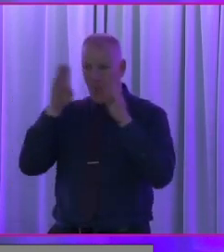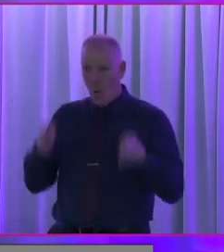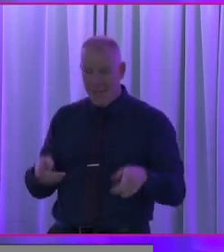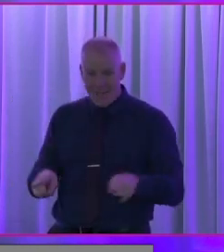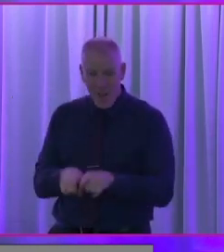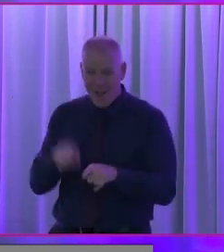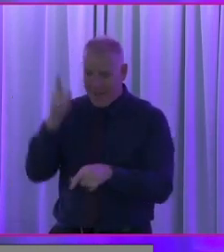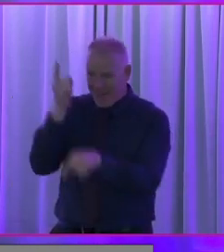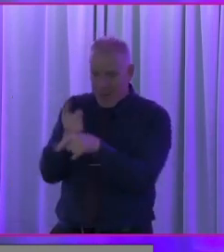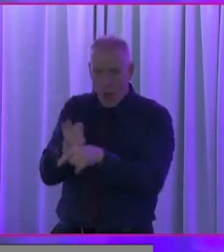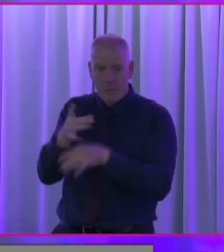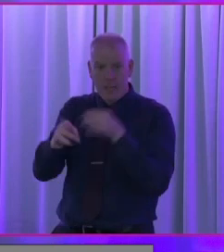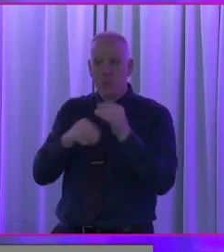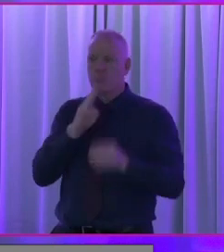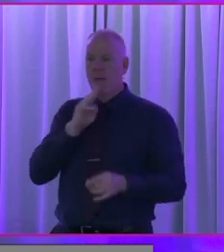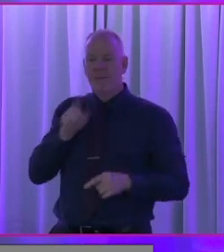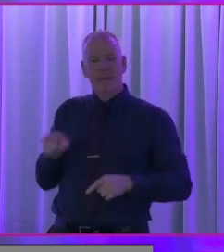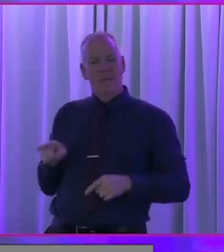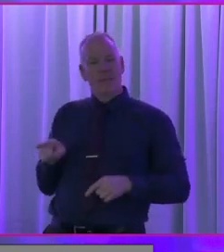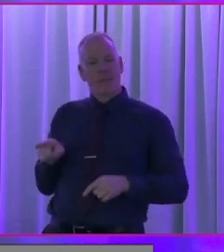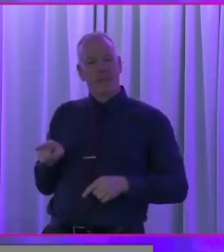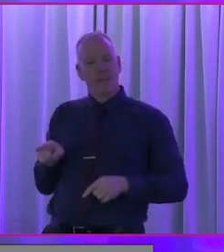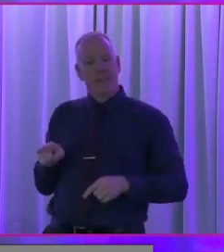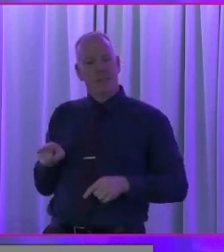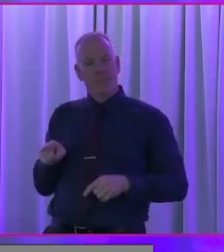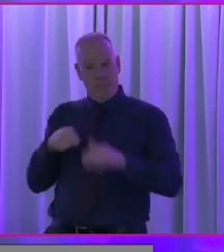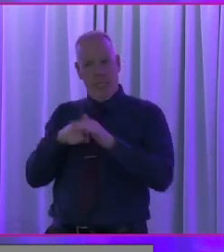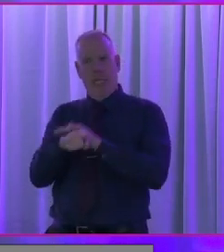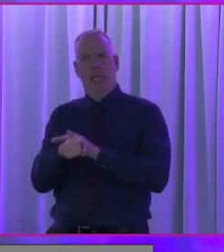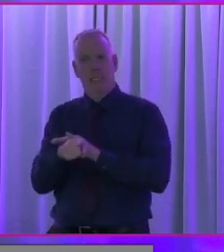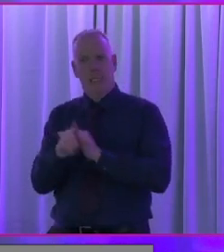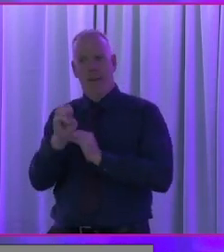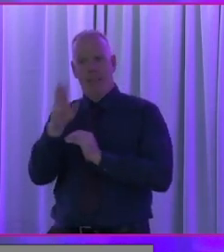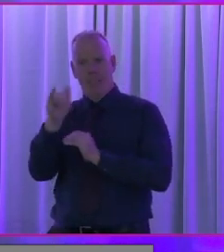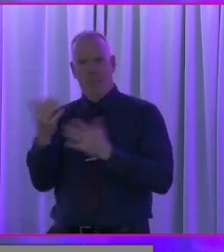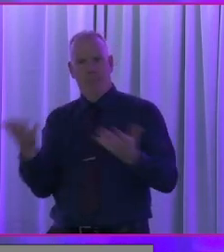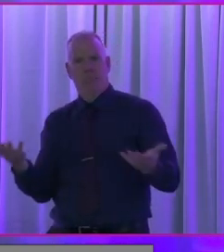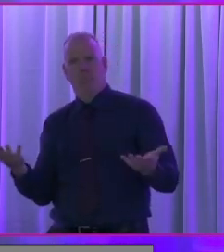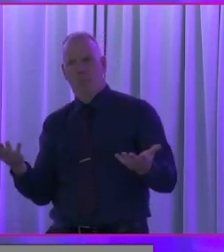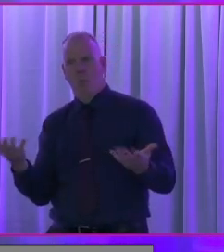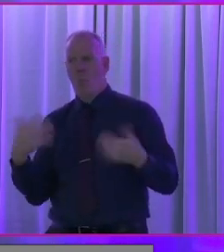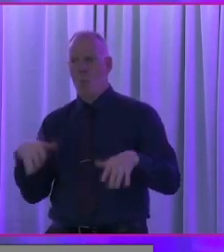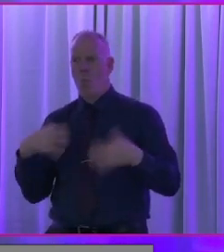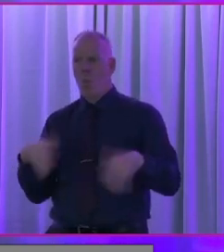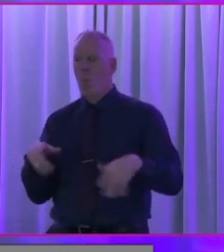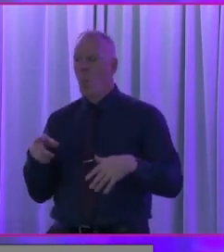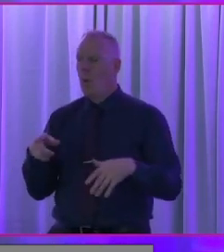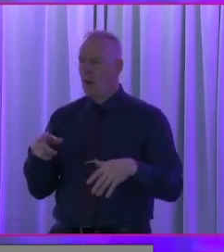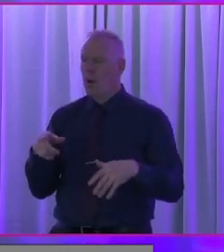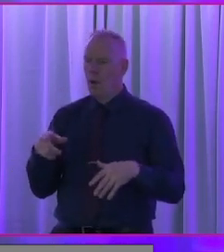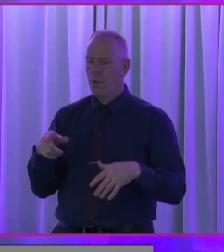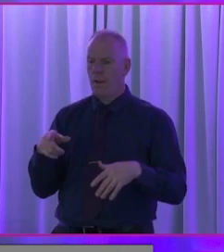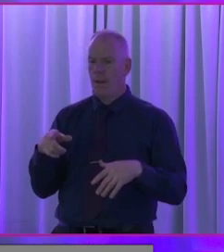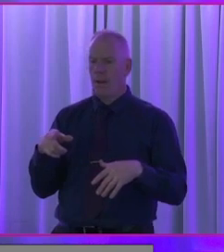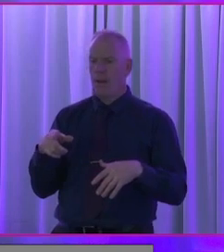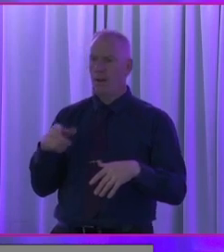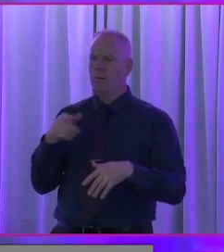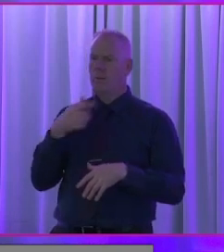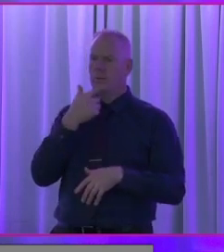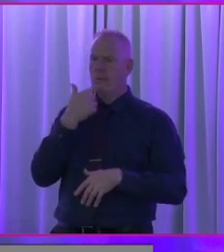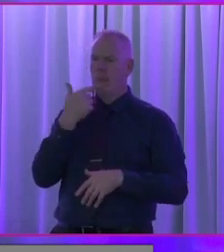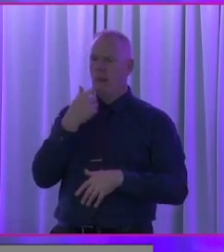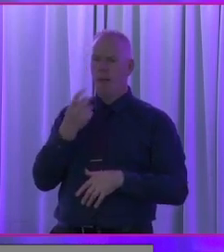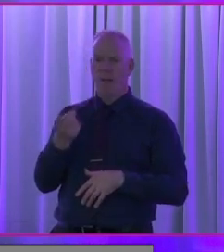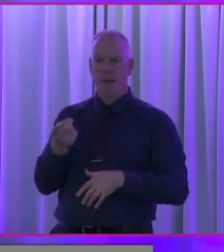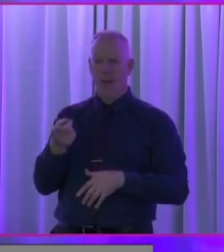to, uh, to ensure privacy in, in this space too. And, um, it was something that was so simple.